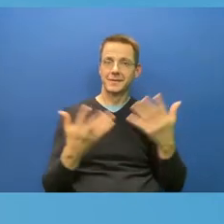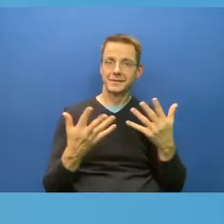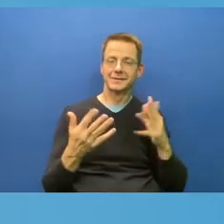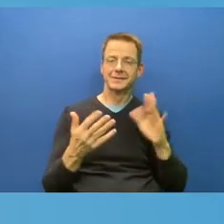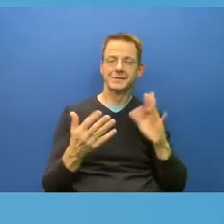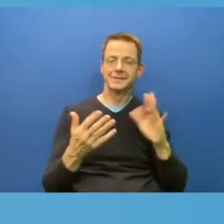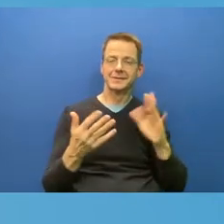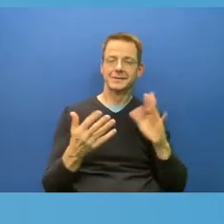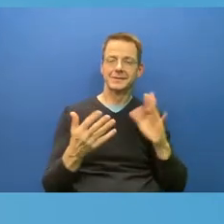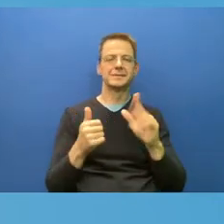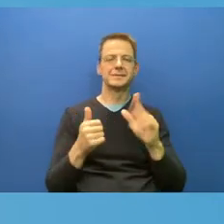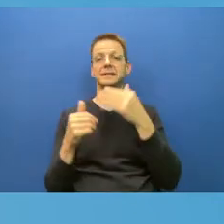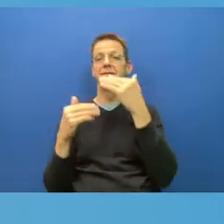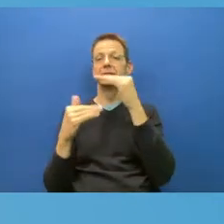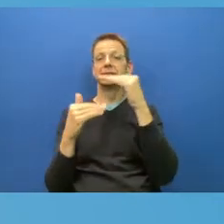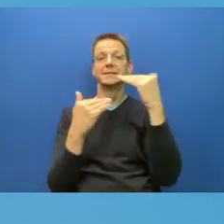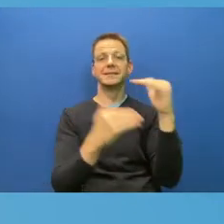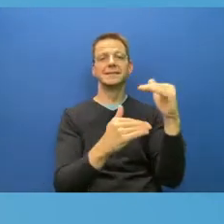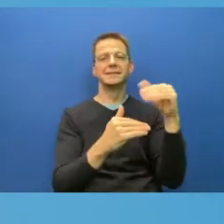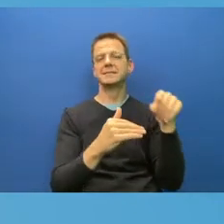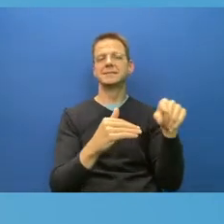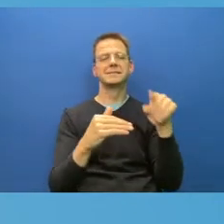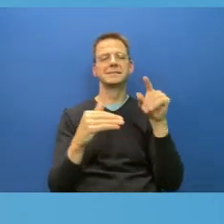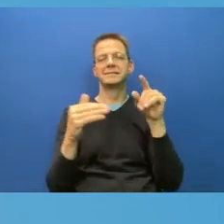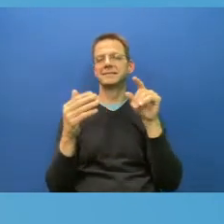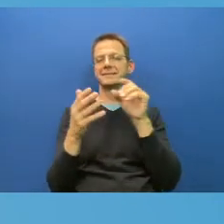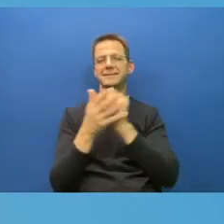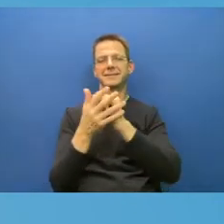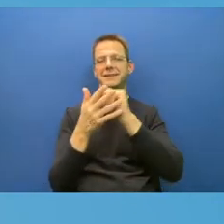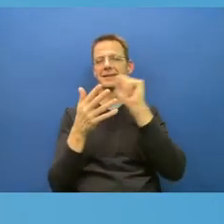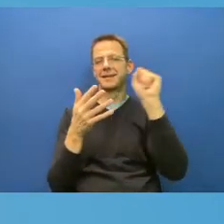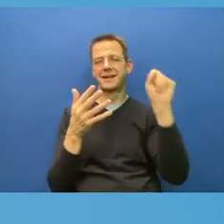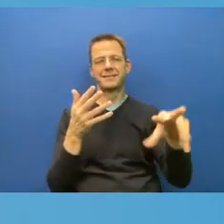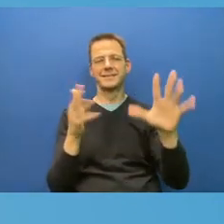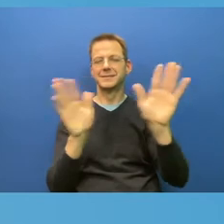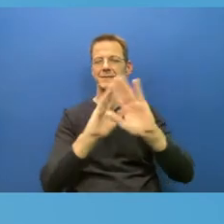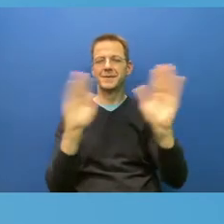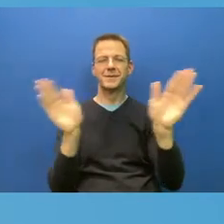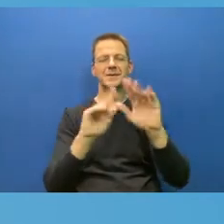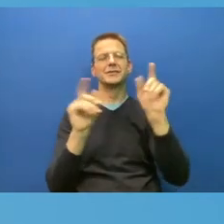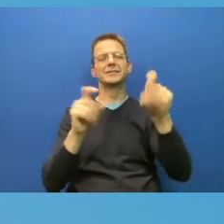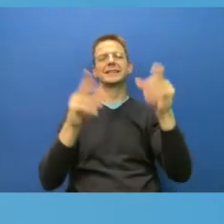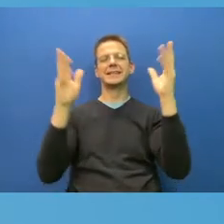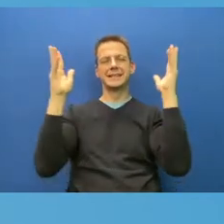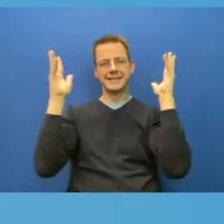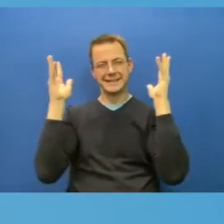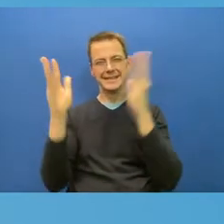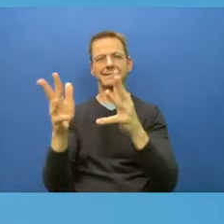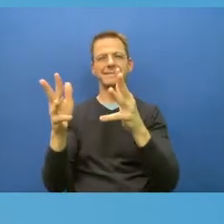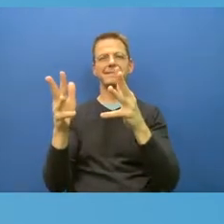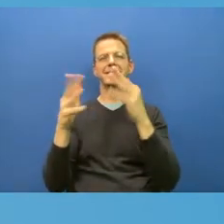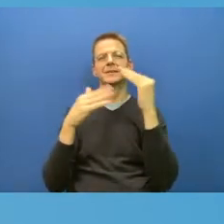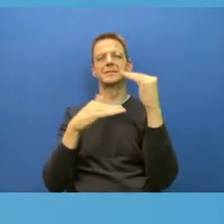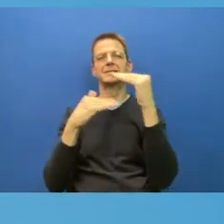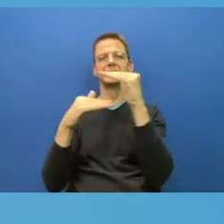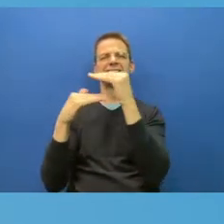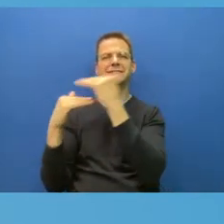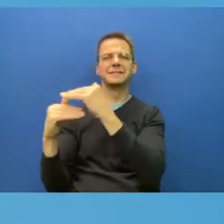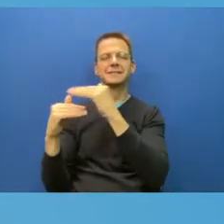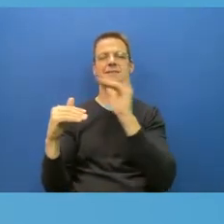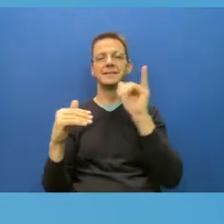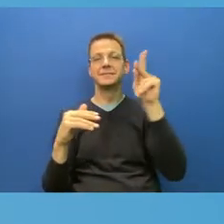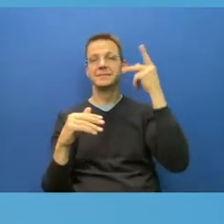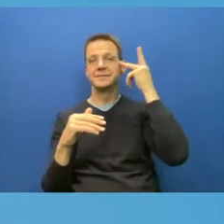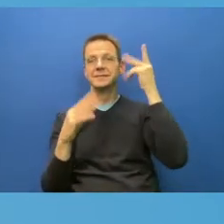do that. But I also think that politicians need to start priming the pump for those 5211s. They need to